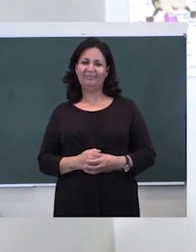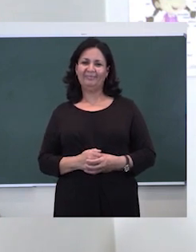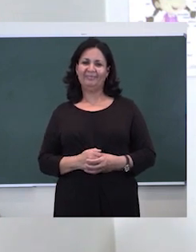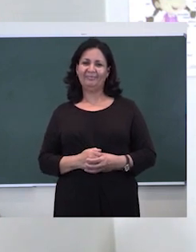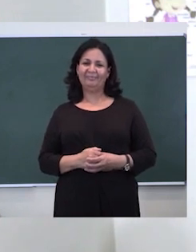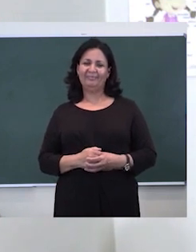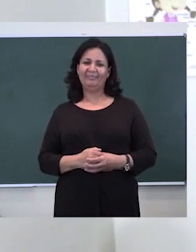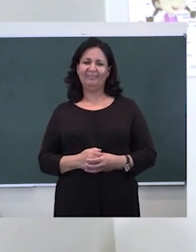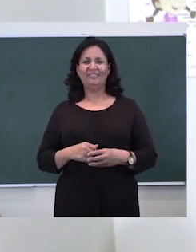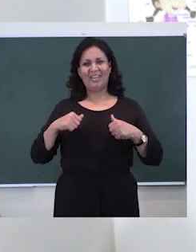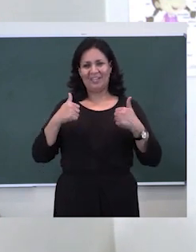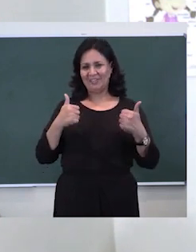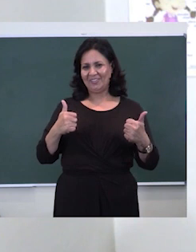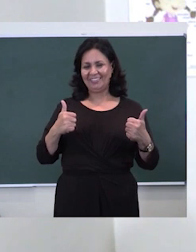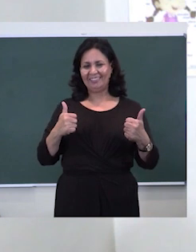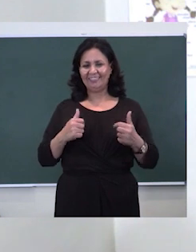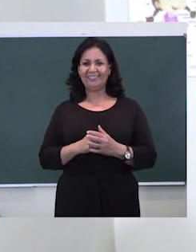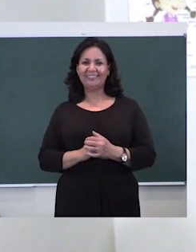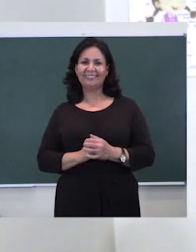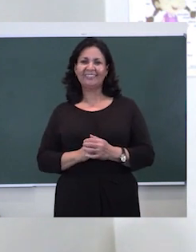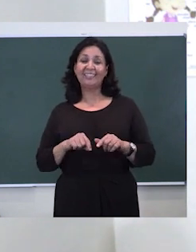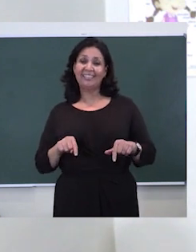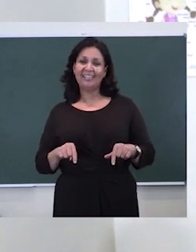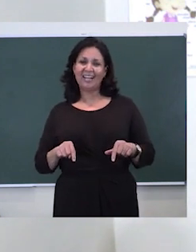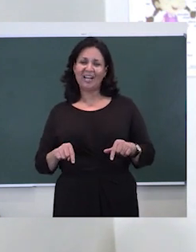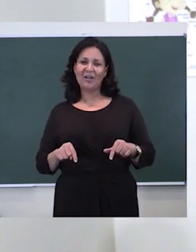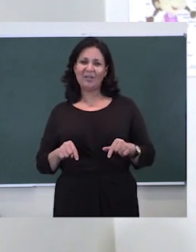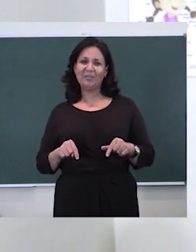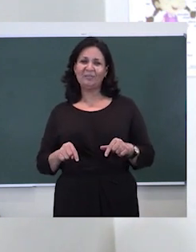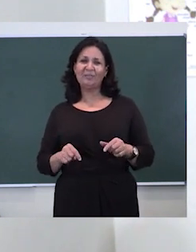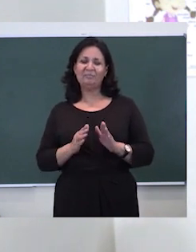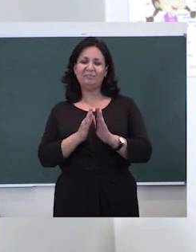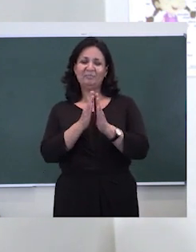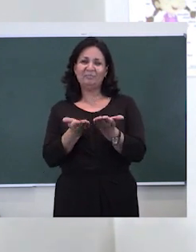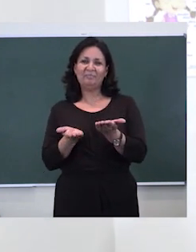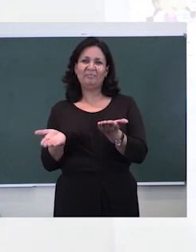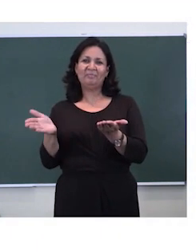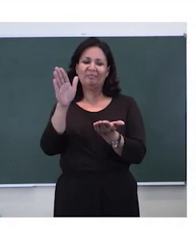Very good. I'd like us now to turn to the next page.